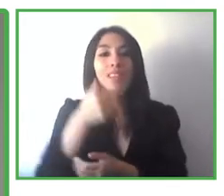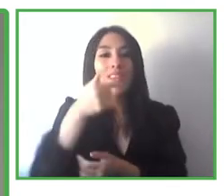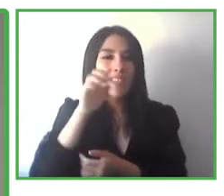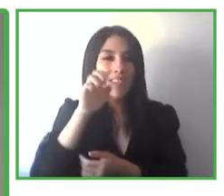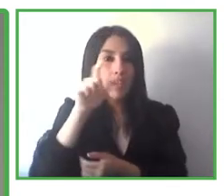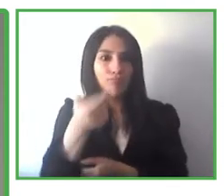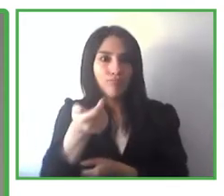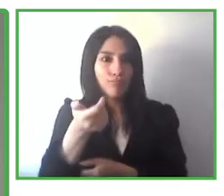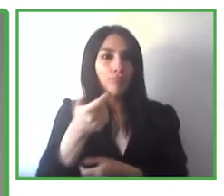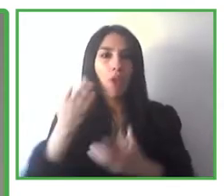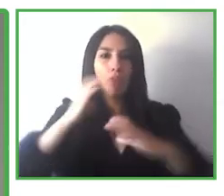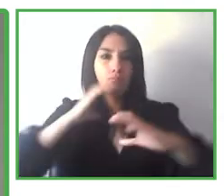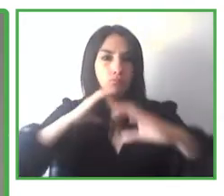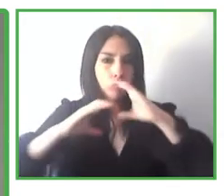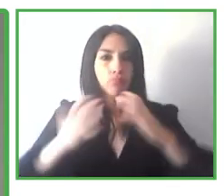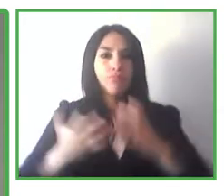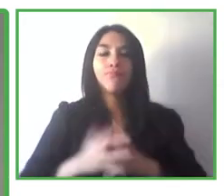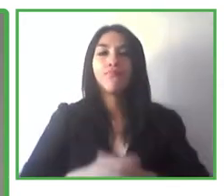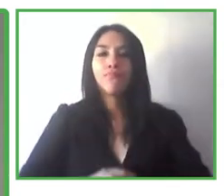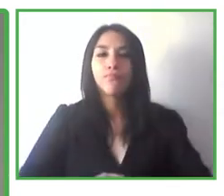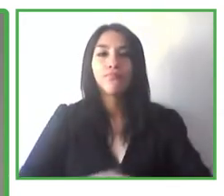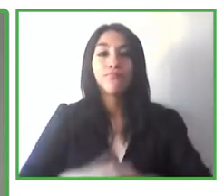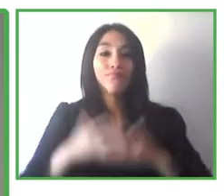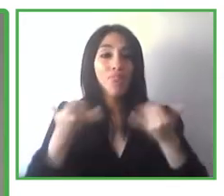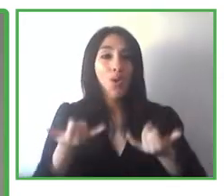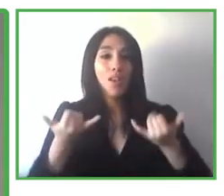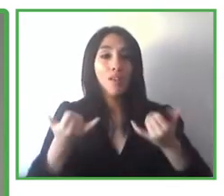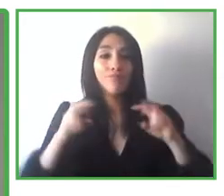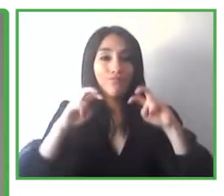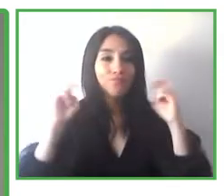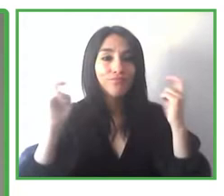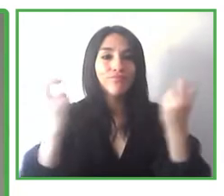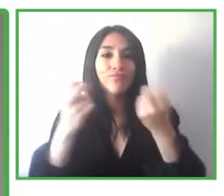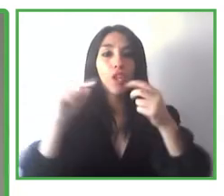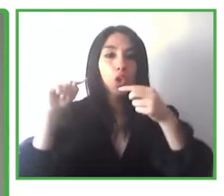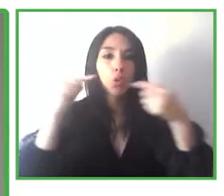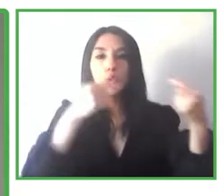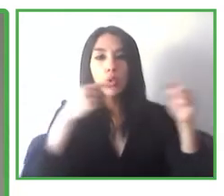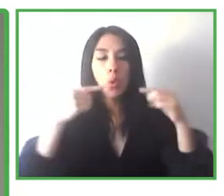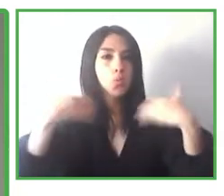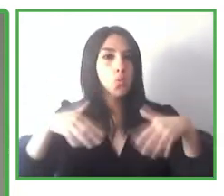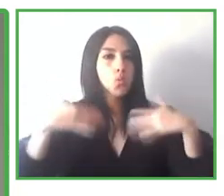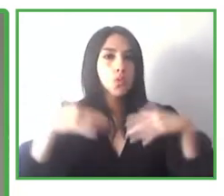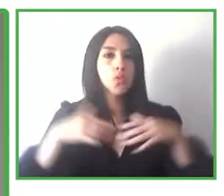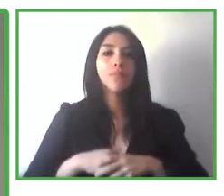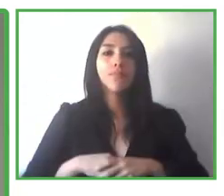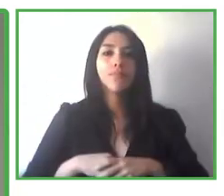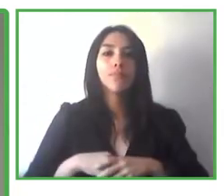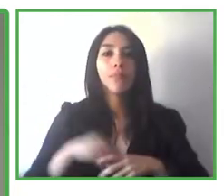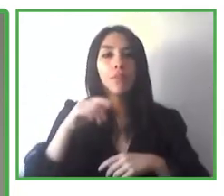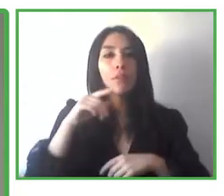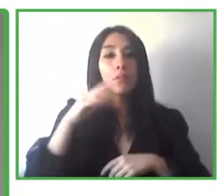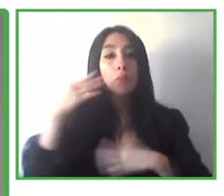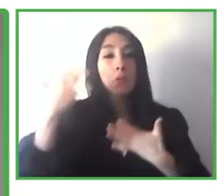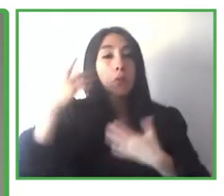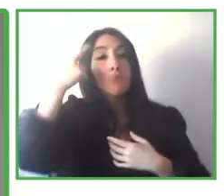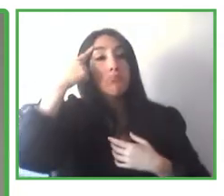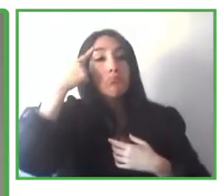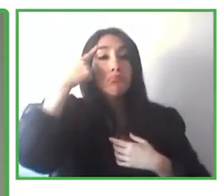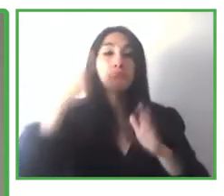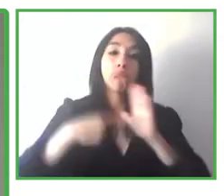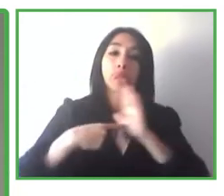So having this very good panel, I think that we are going to be able to offer a very